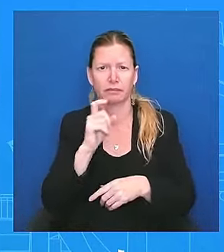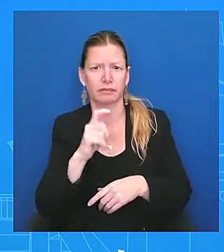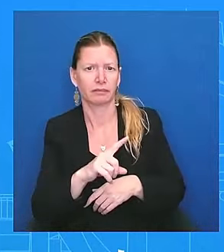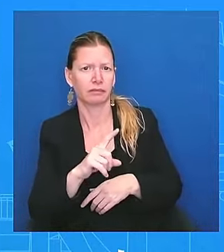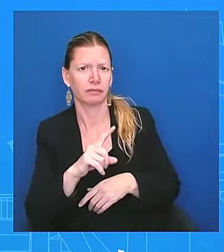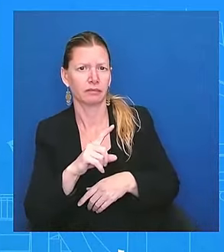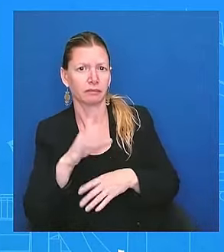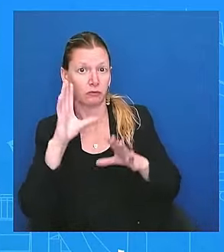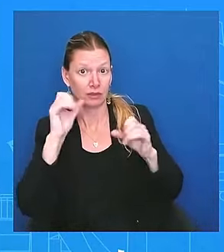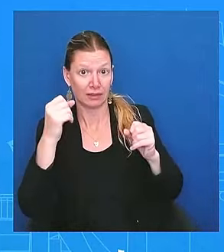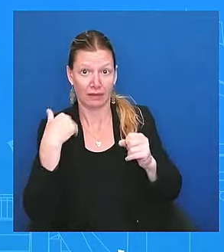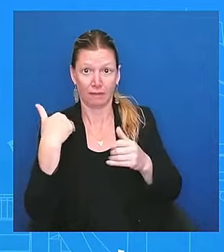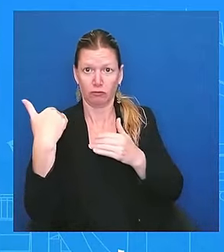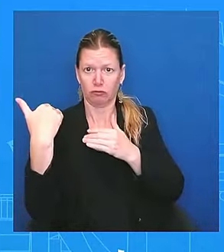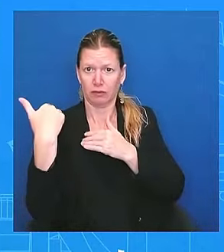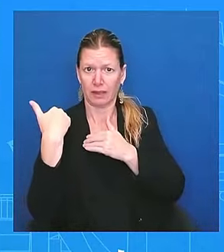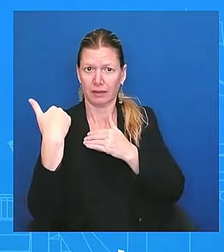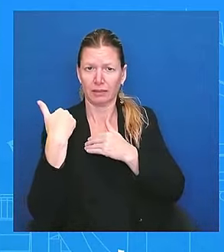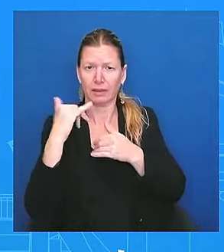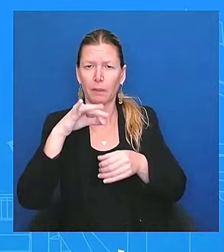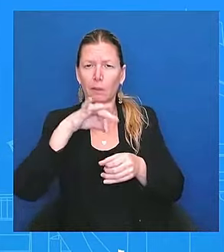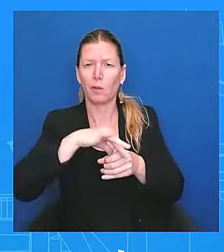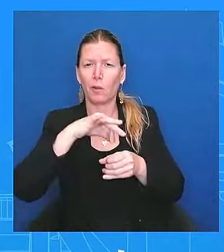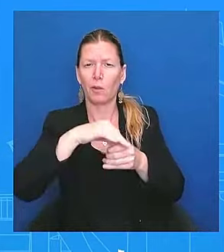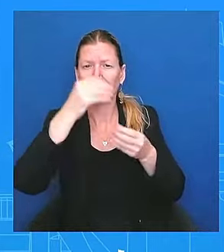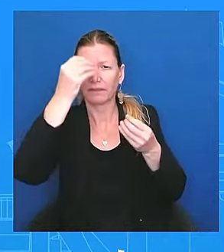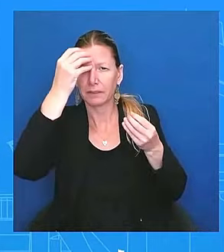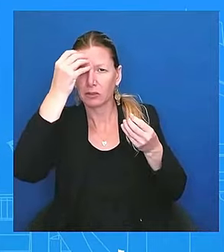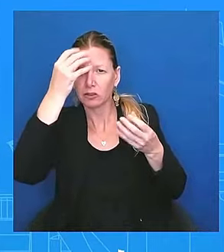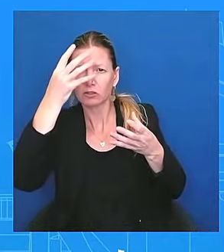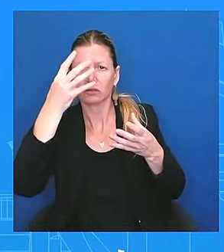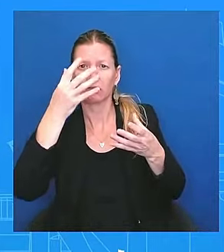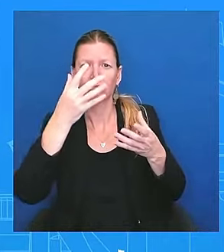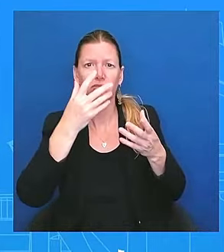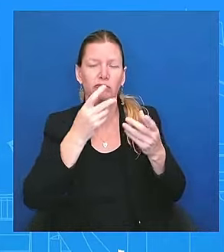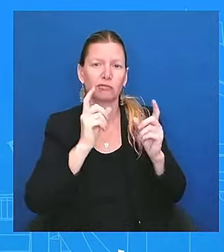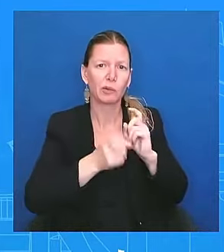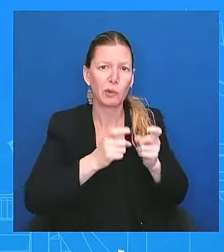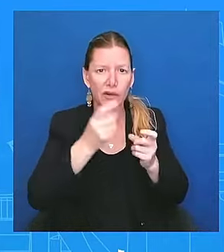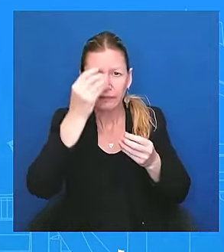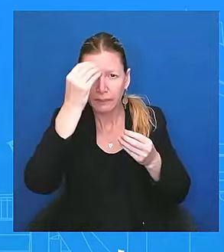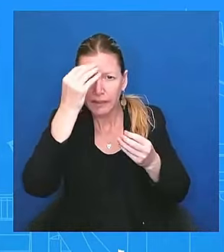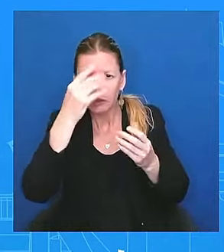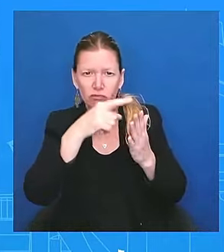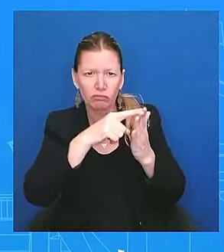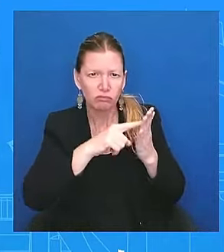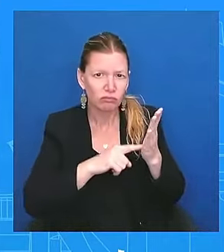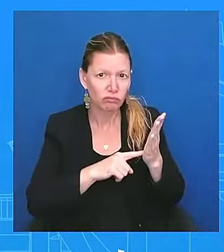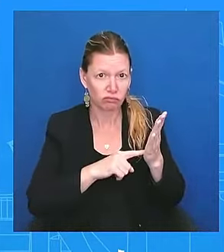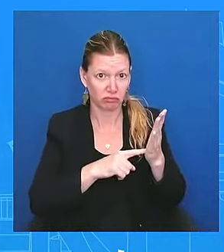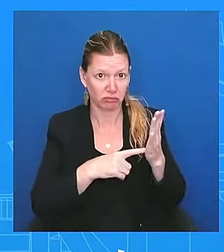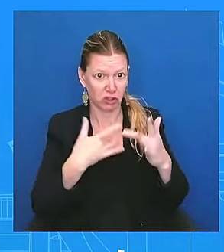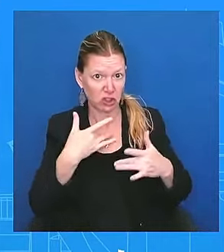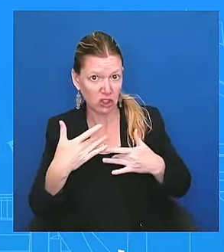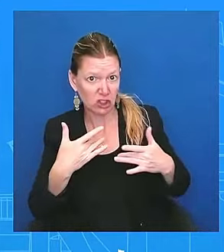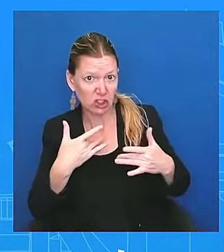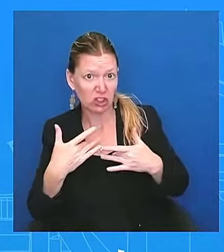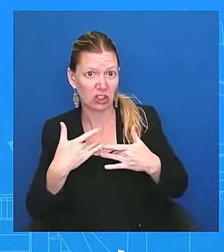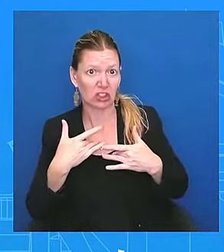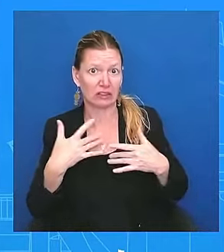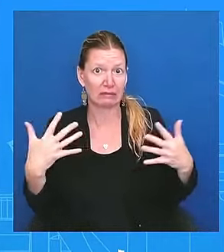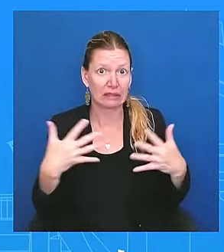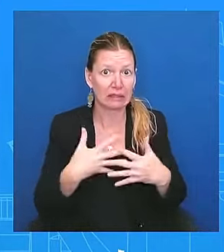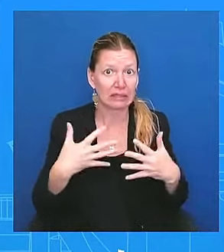information, the fears and concerns or anxieties expressed by Democrats? Does he have a duty to review what's happening now?